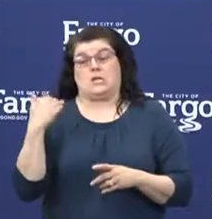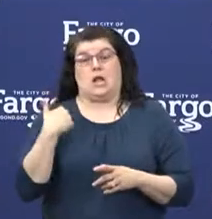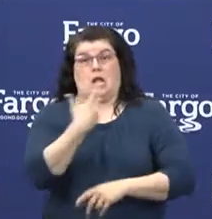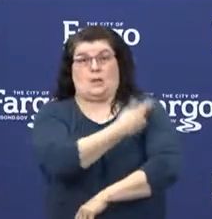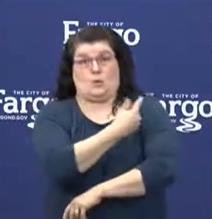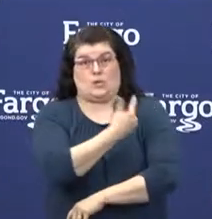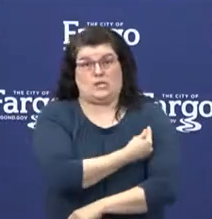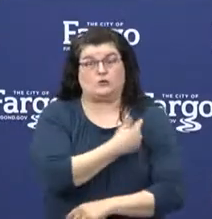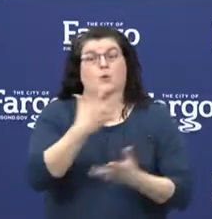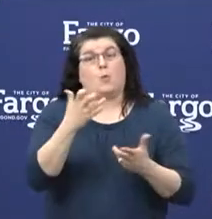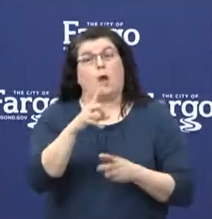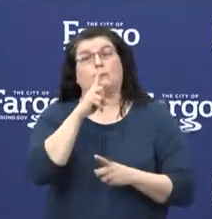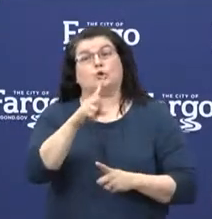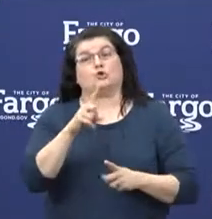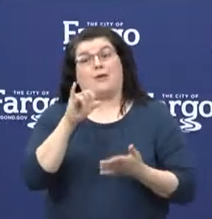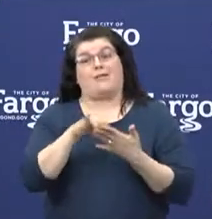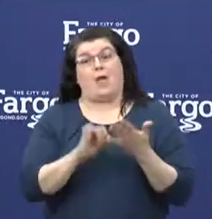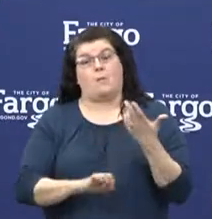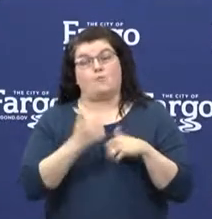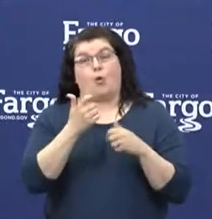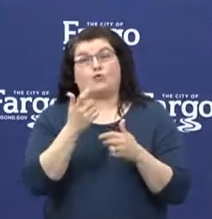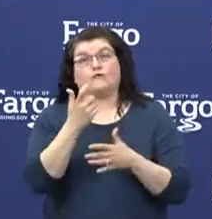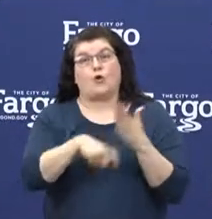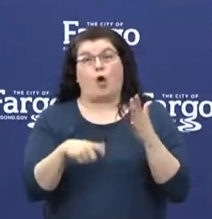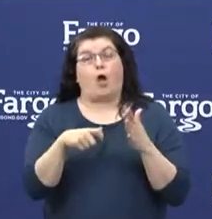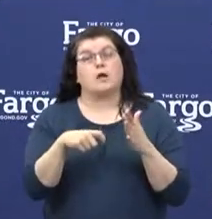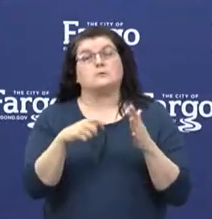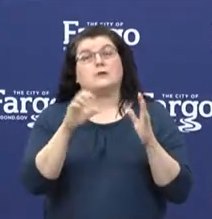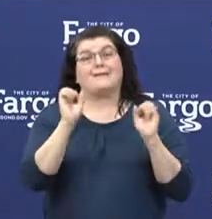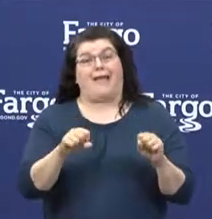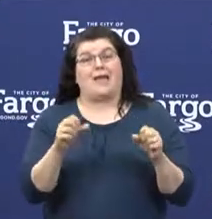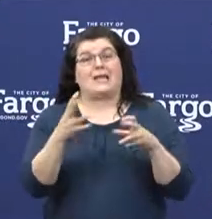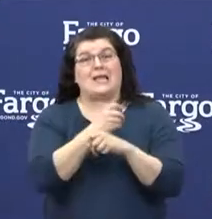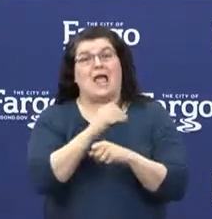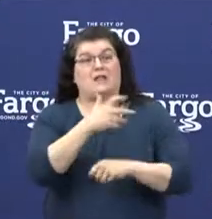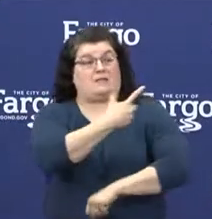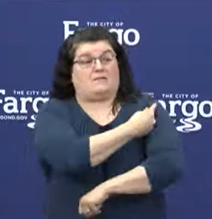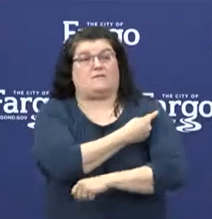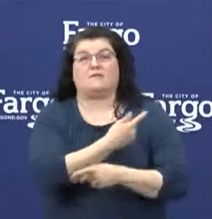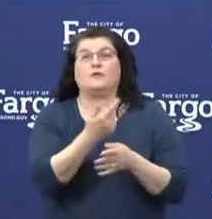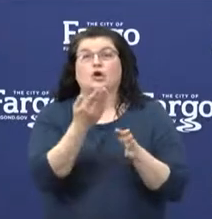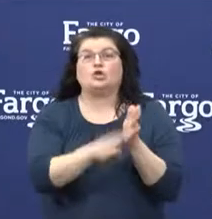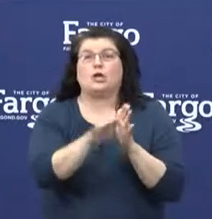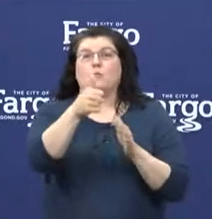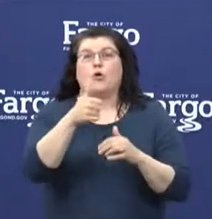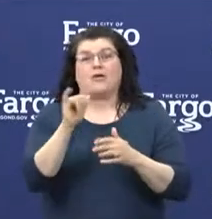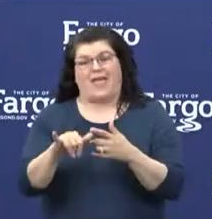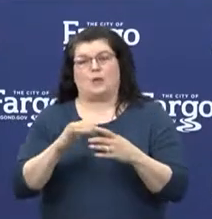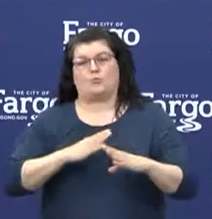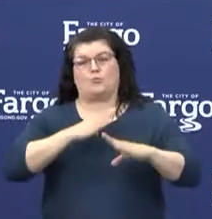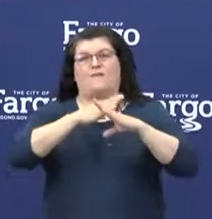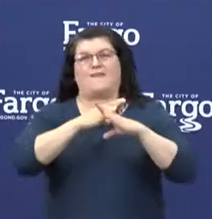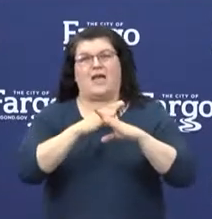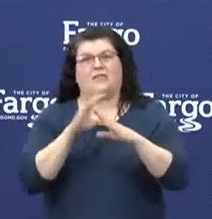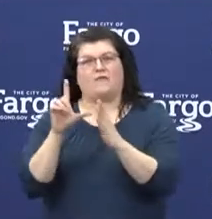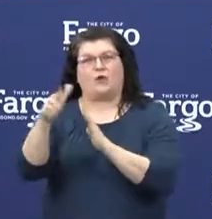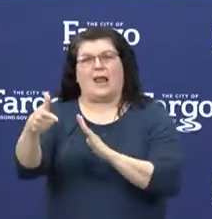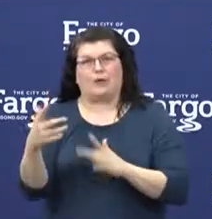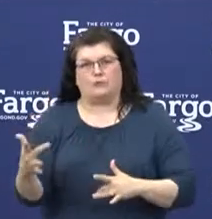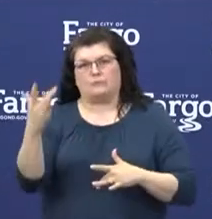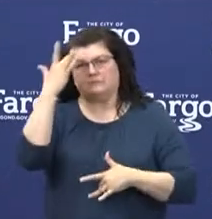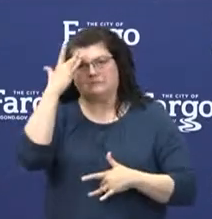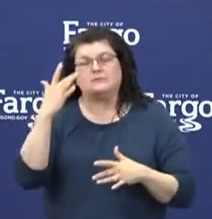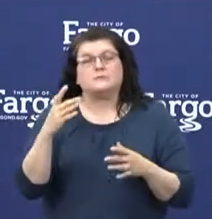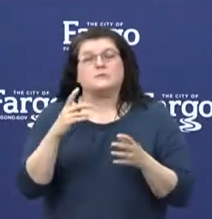interventions. And we only have to look at the impact of one new virus to understand the importance of getting